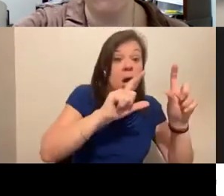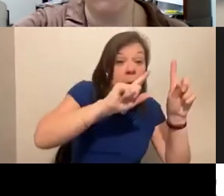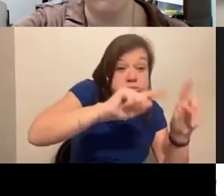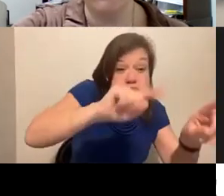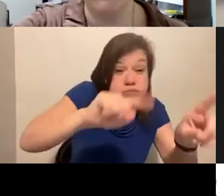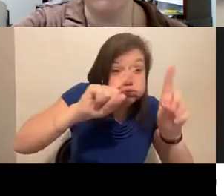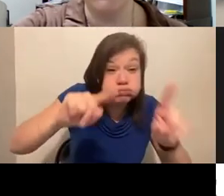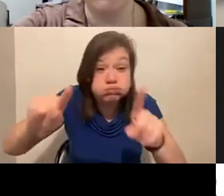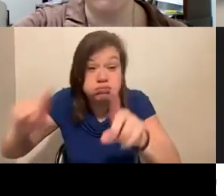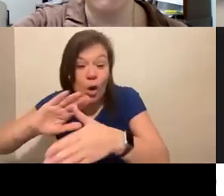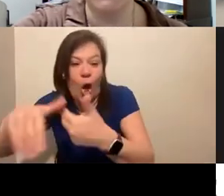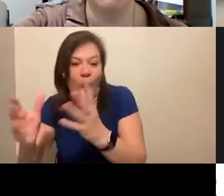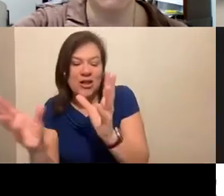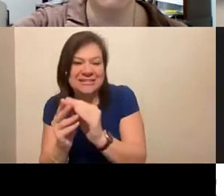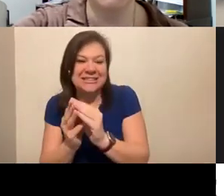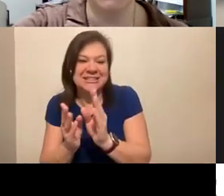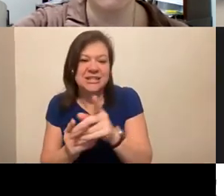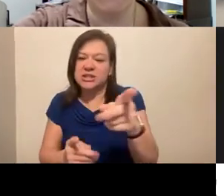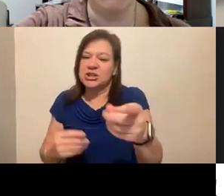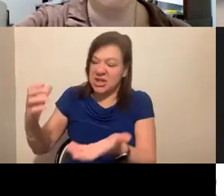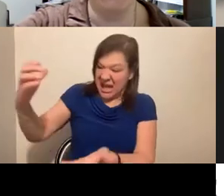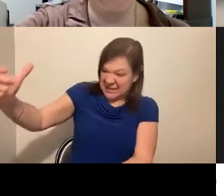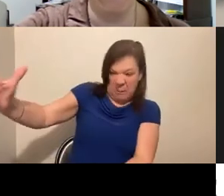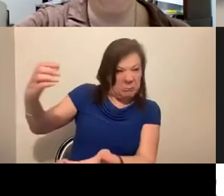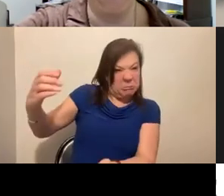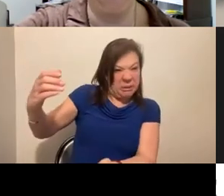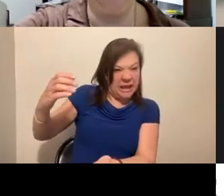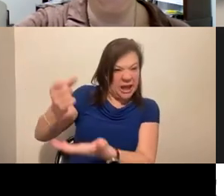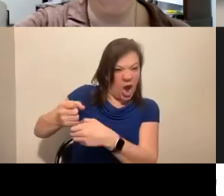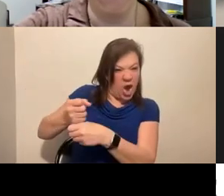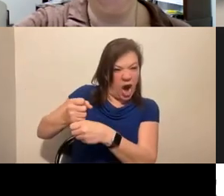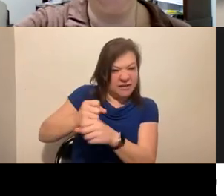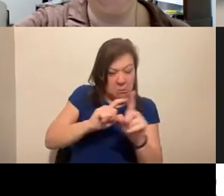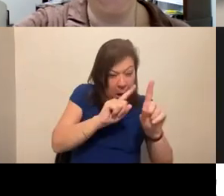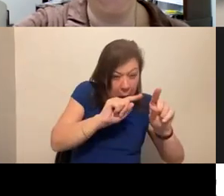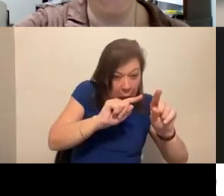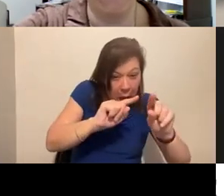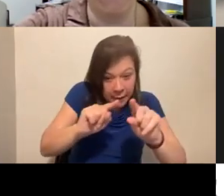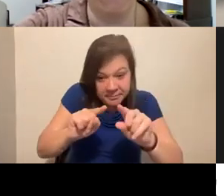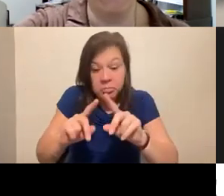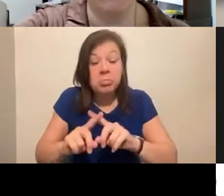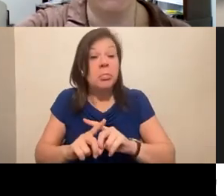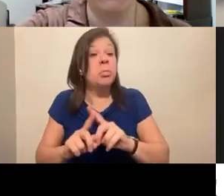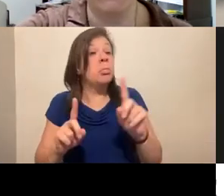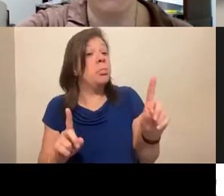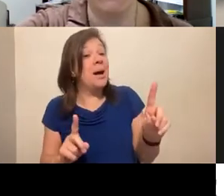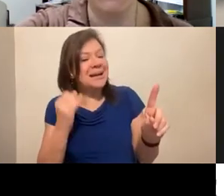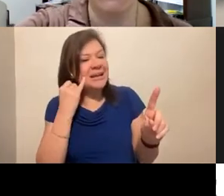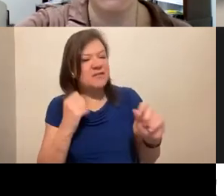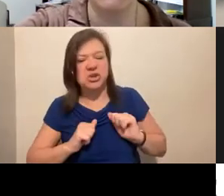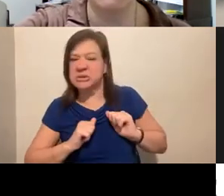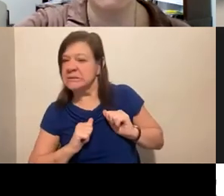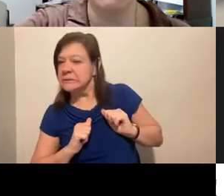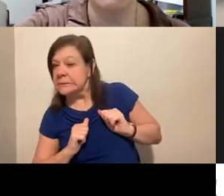and she can sleep. She's got the big mug. She's going to go. But if you are unsure,